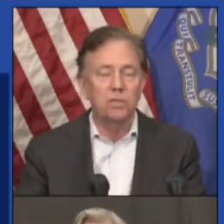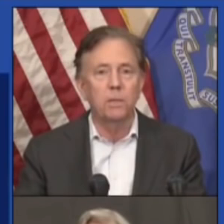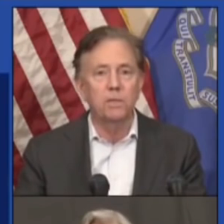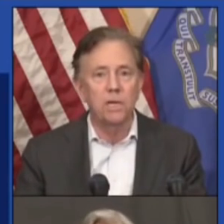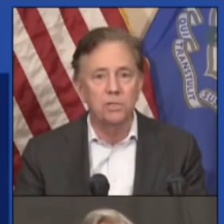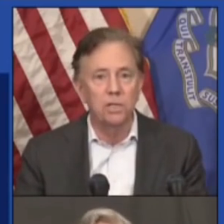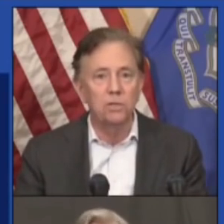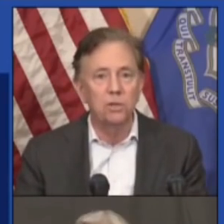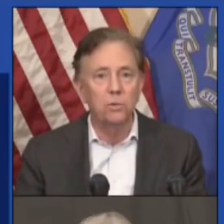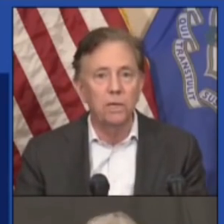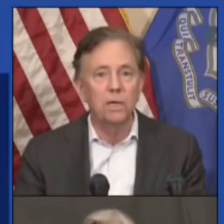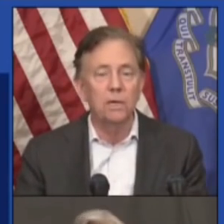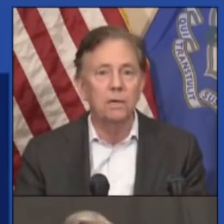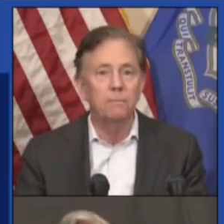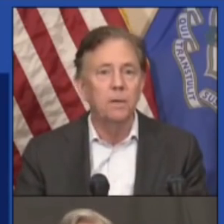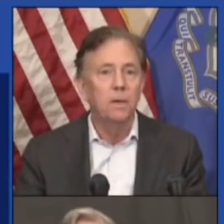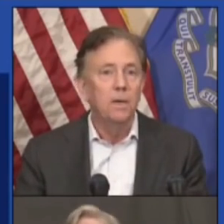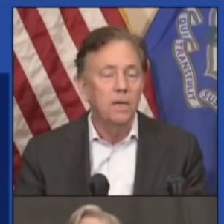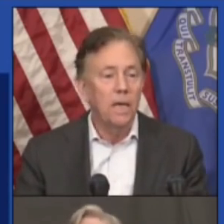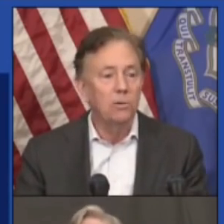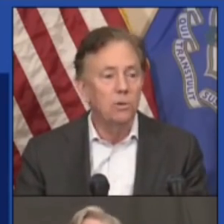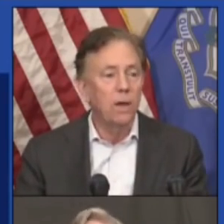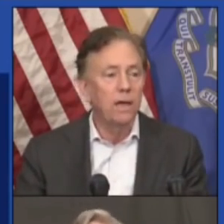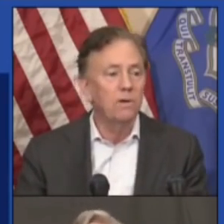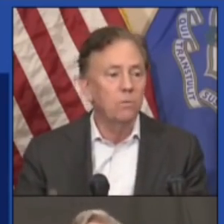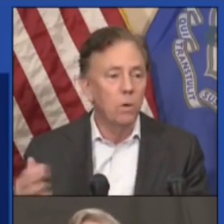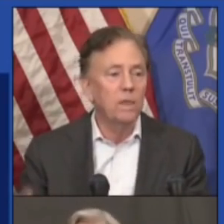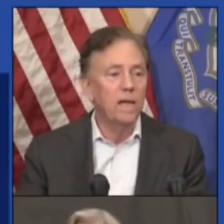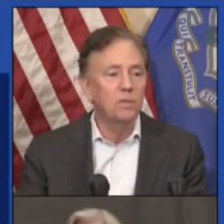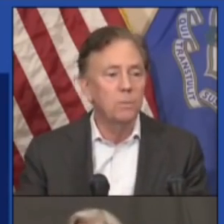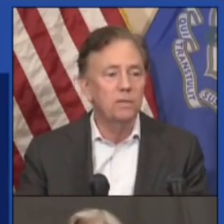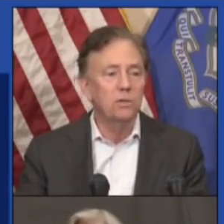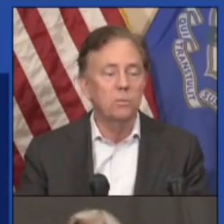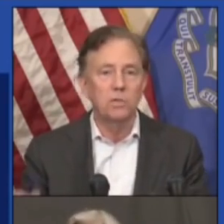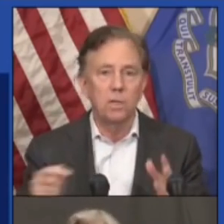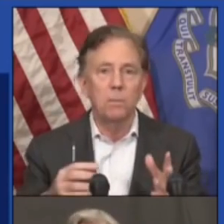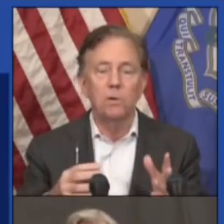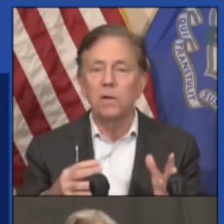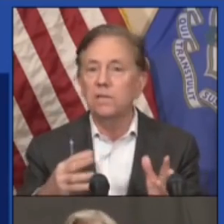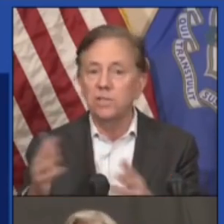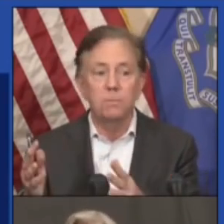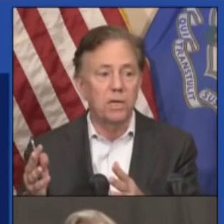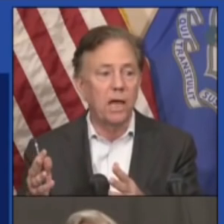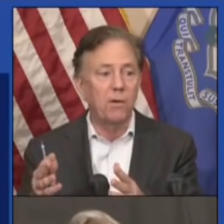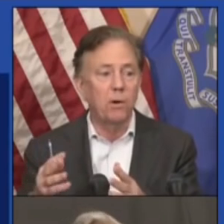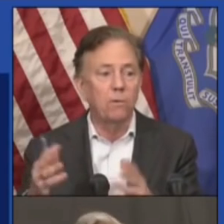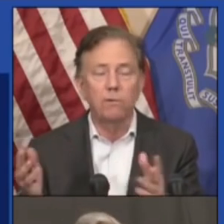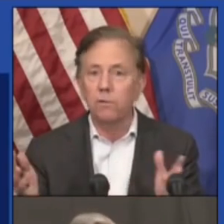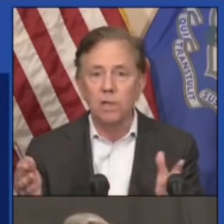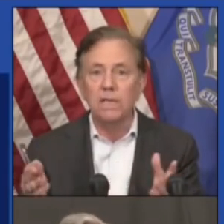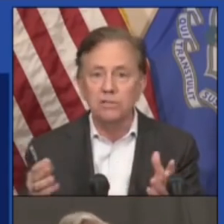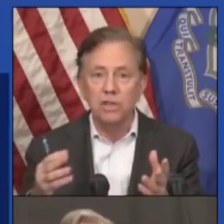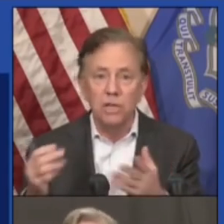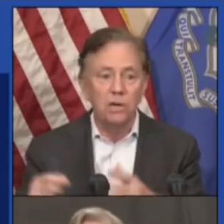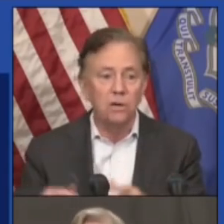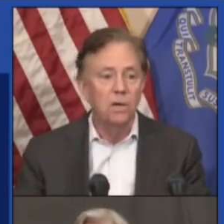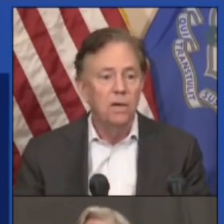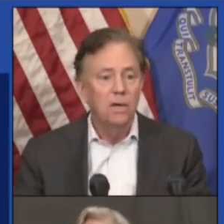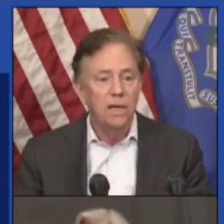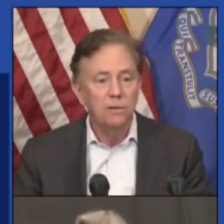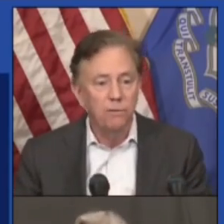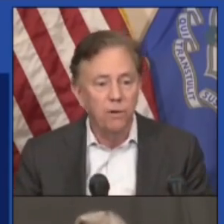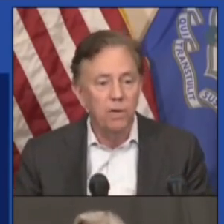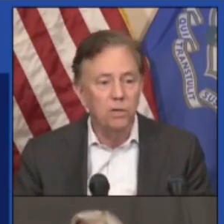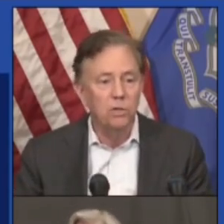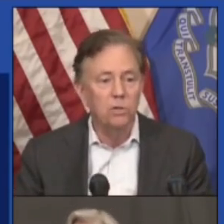little bit about some of the testing they're doing in Yale, New Haven. What that's meant in terms of the immunity seems to carry over for at least a year.